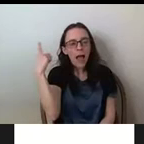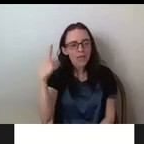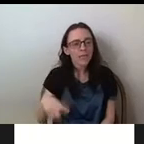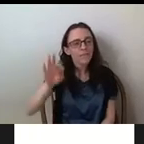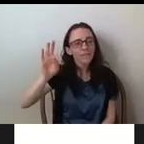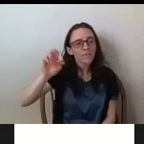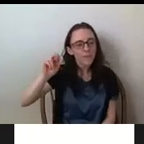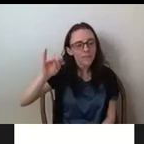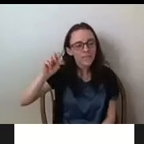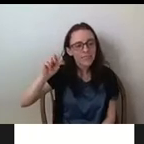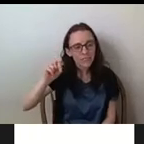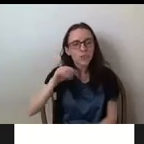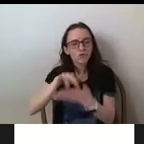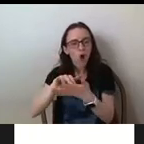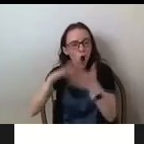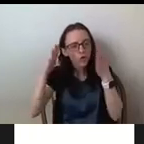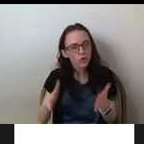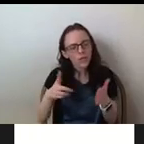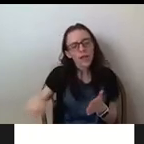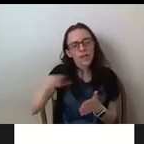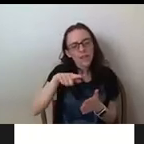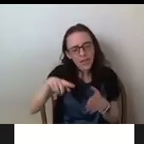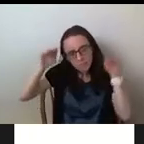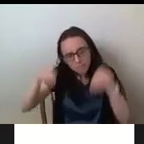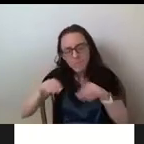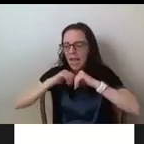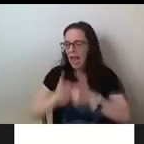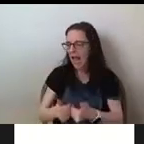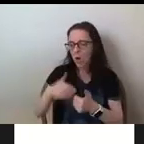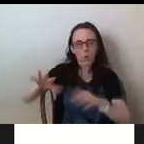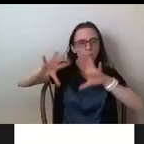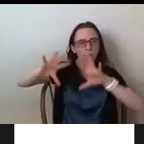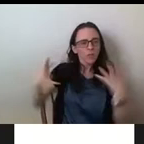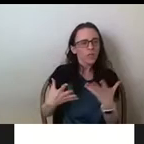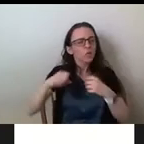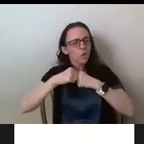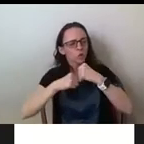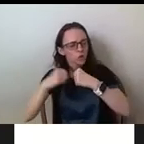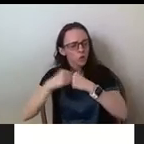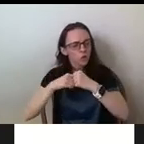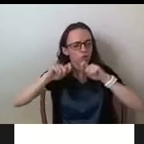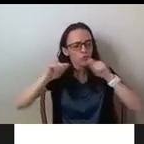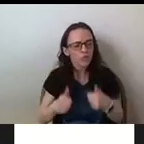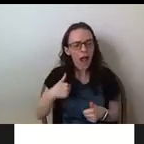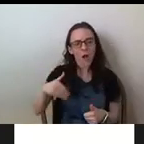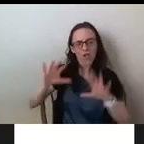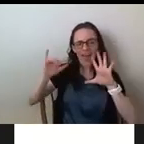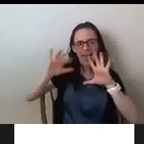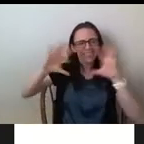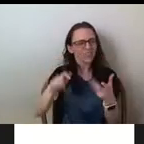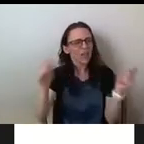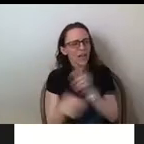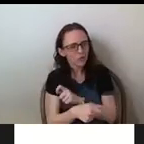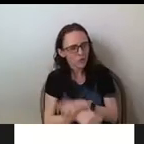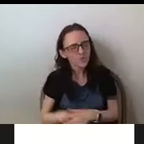the body has been an important site of how social constructions work. We also want to provide a visual timeline that offers a historical